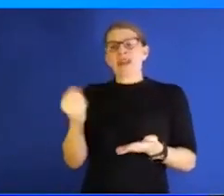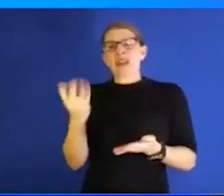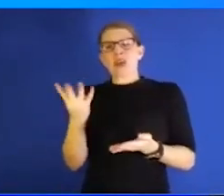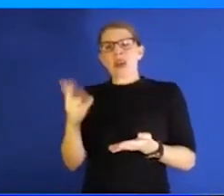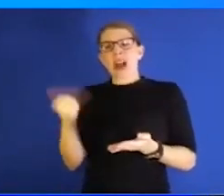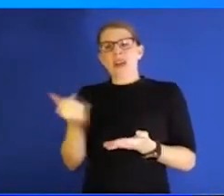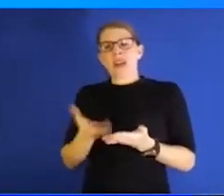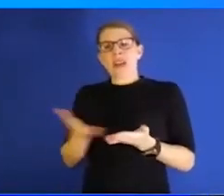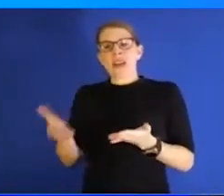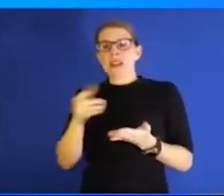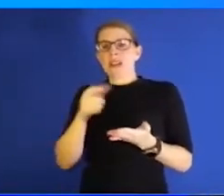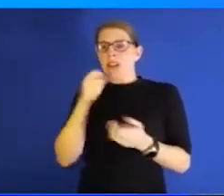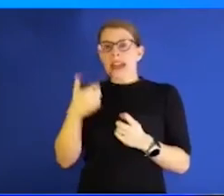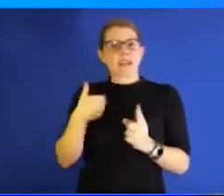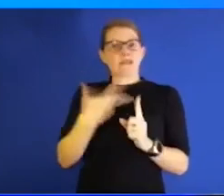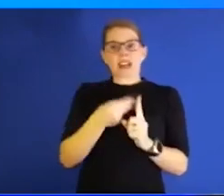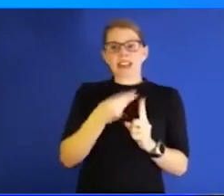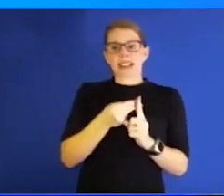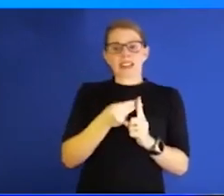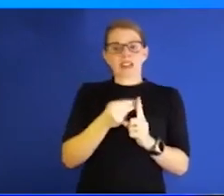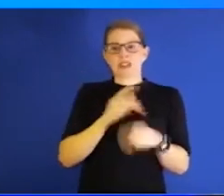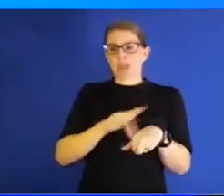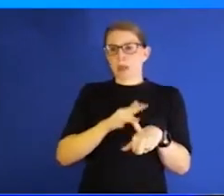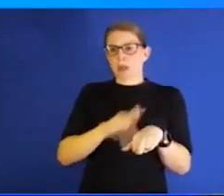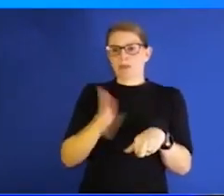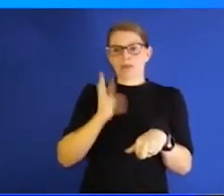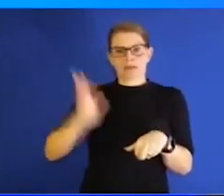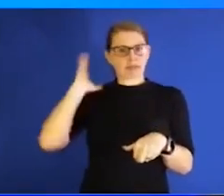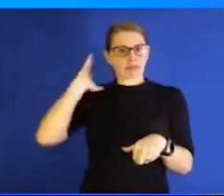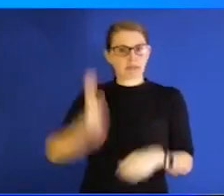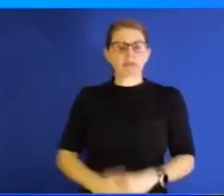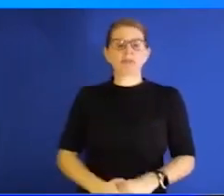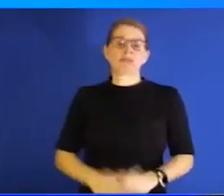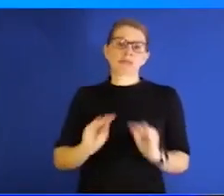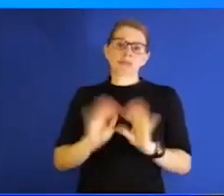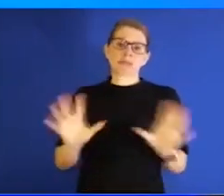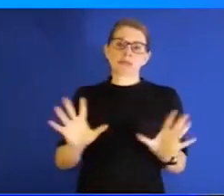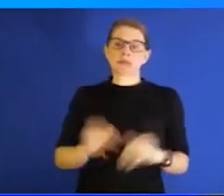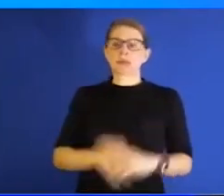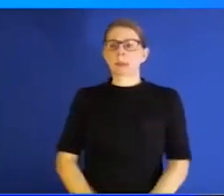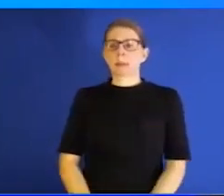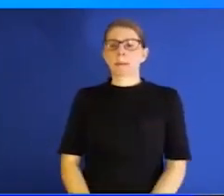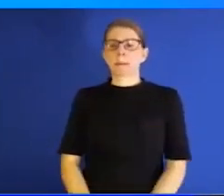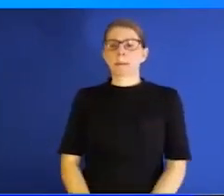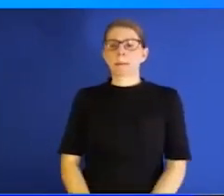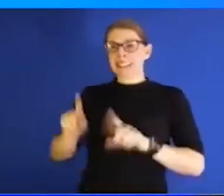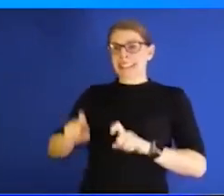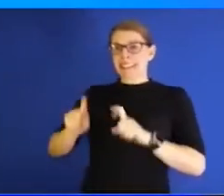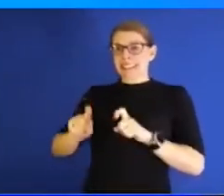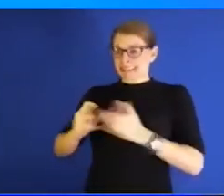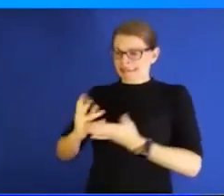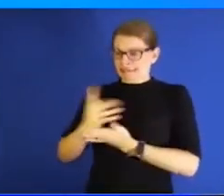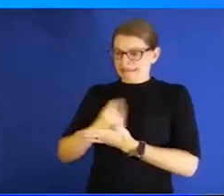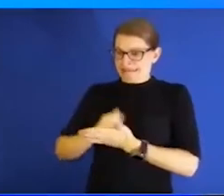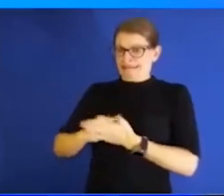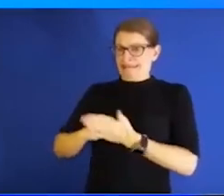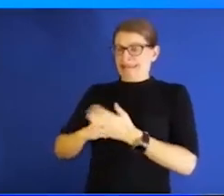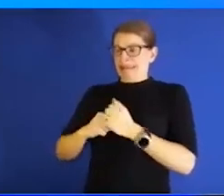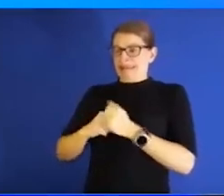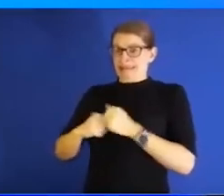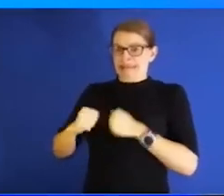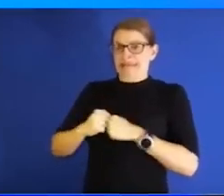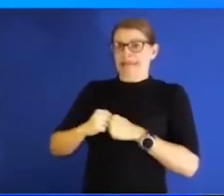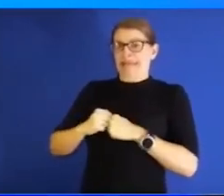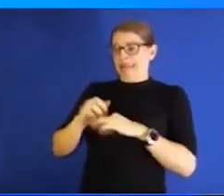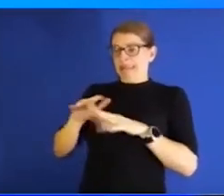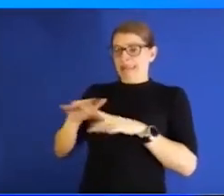vaccinations available at that point in time and had to really work on building up our testing infrastructure in great partnership with the health system